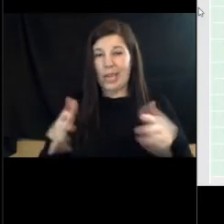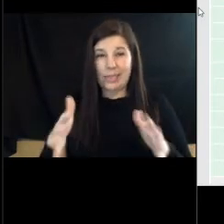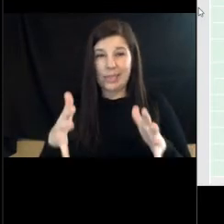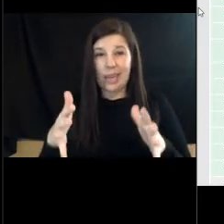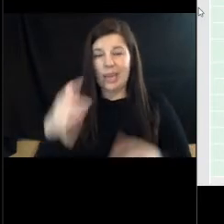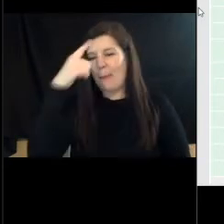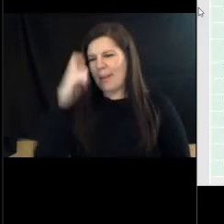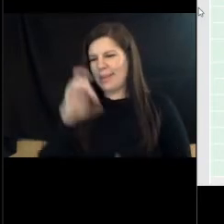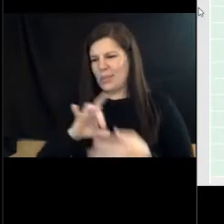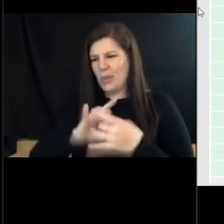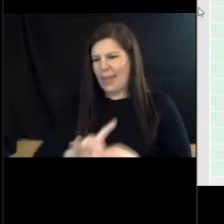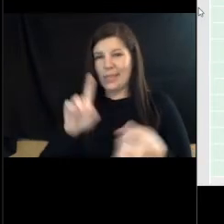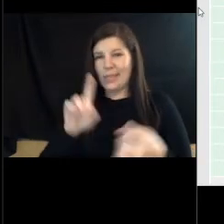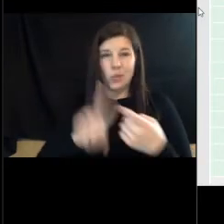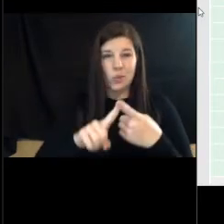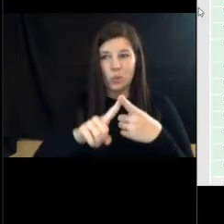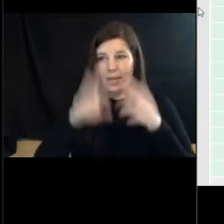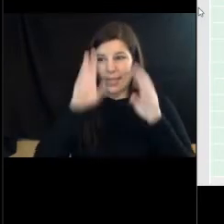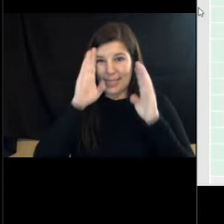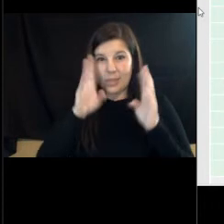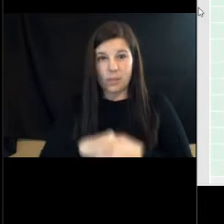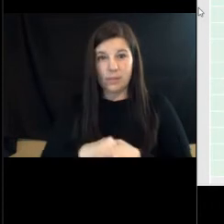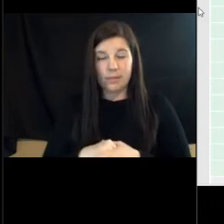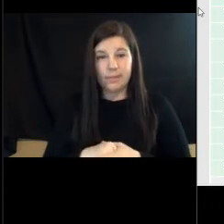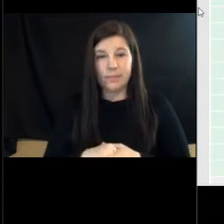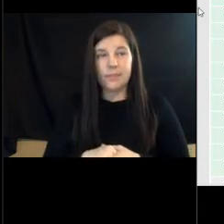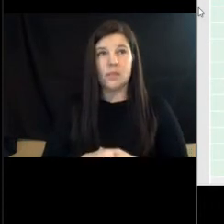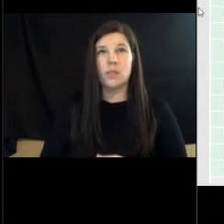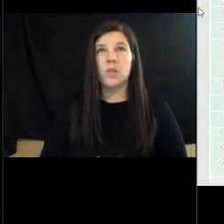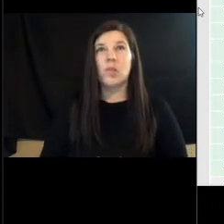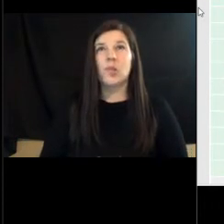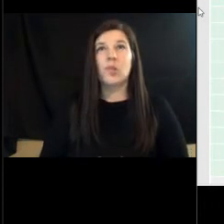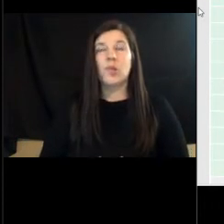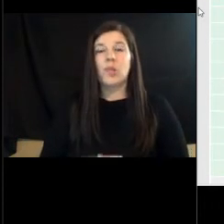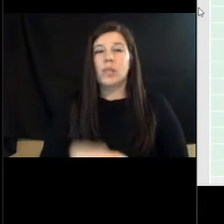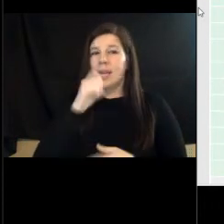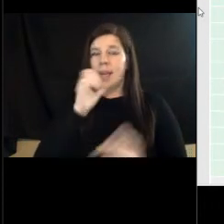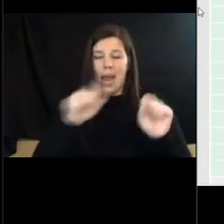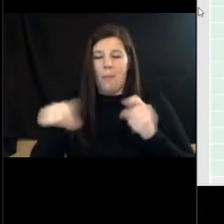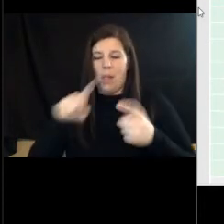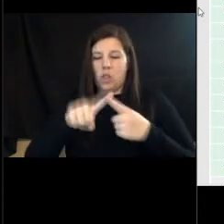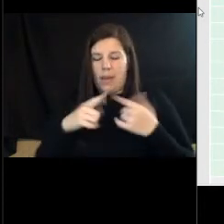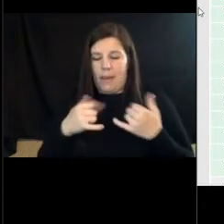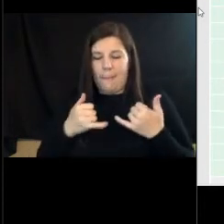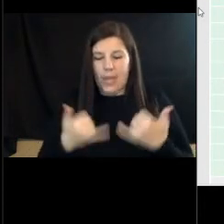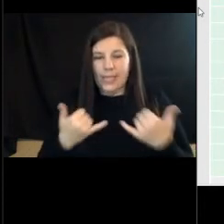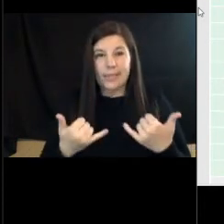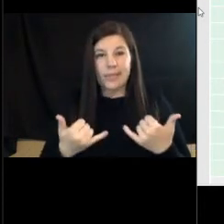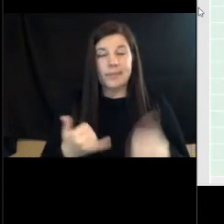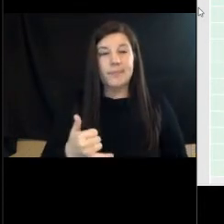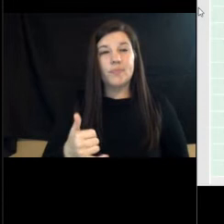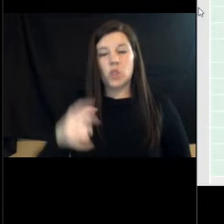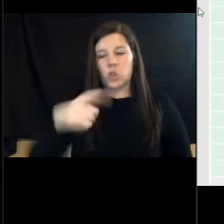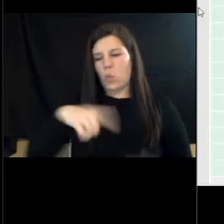Too much attention on the past, depression, too much attention on the future, anxiety, inability to be present in the moment. So we want to bring